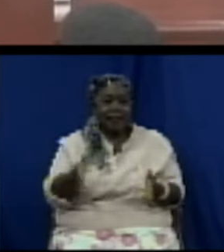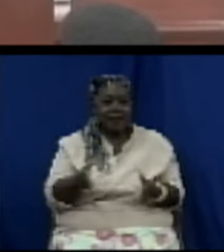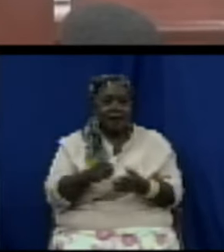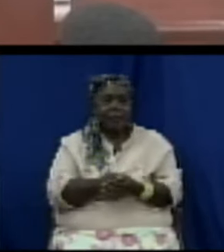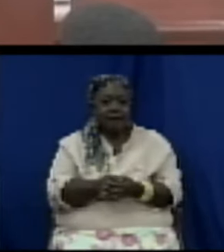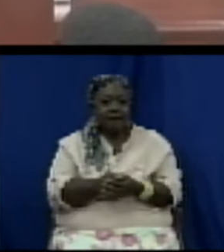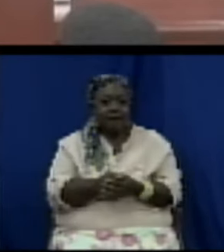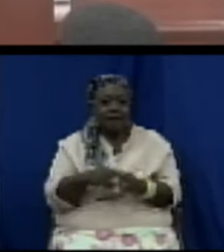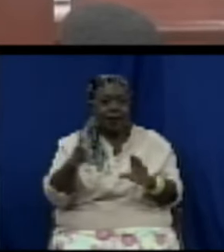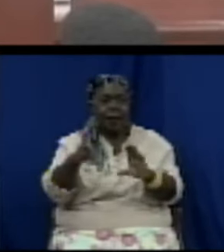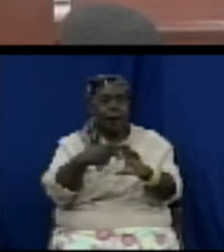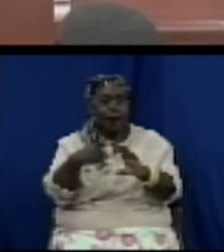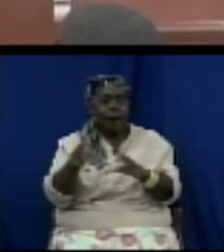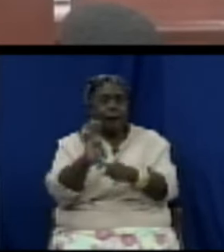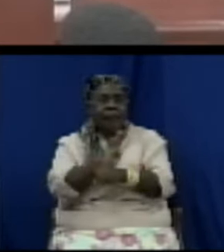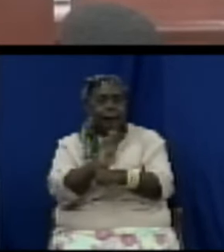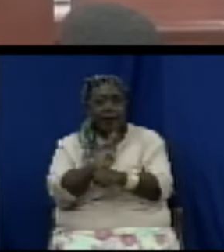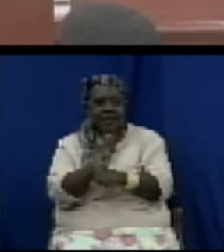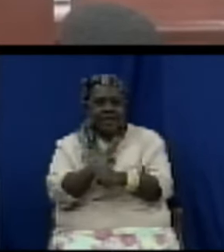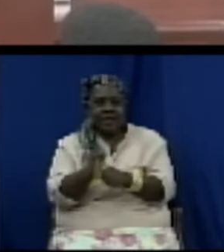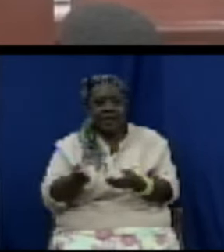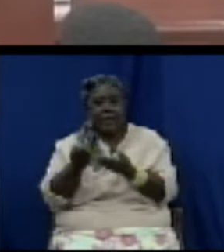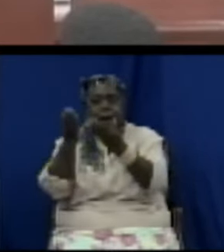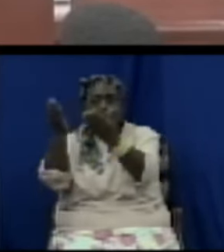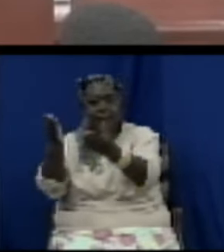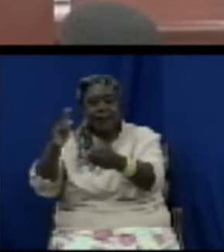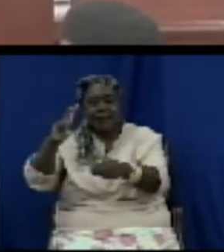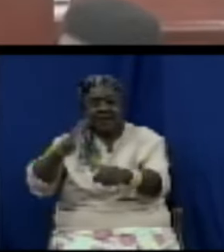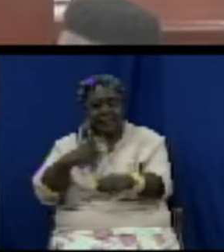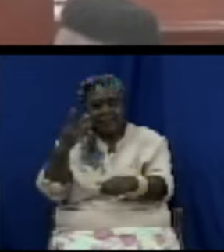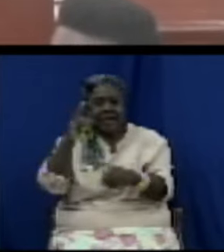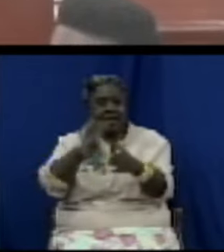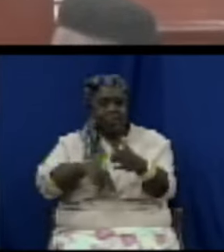Public business. Bill's second reading.